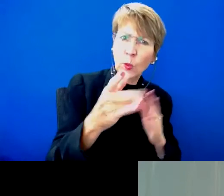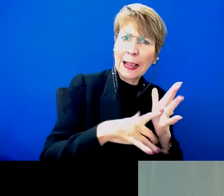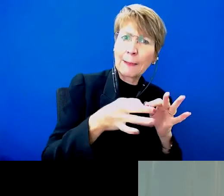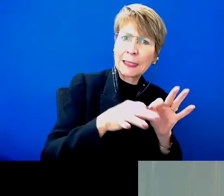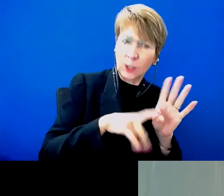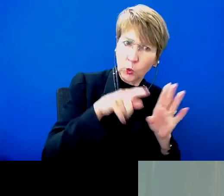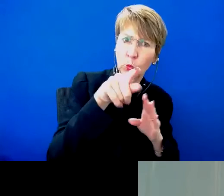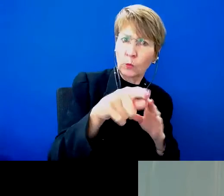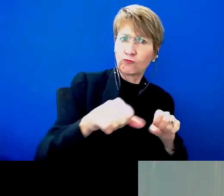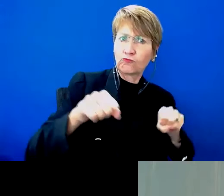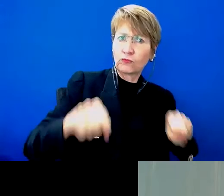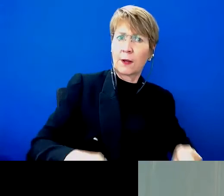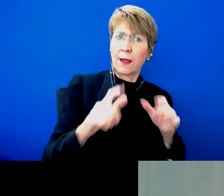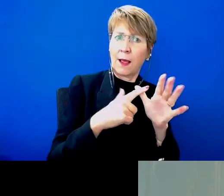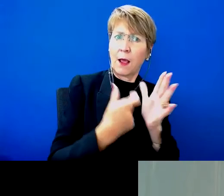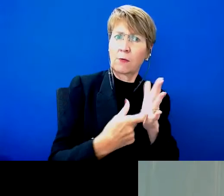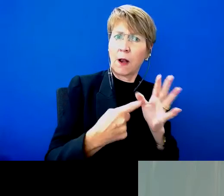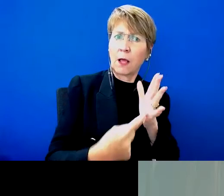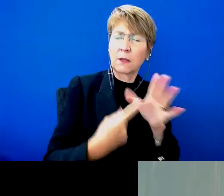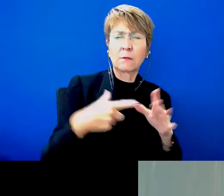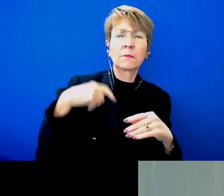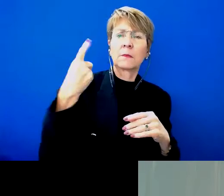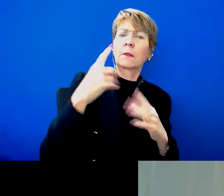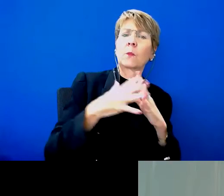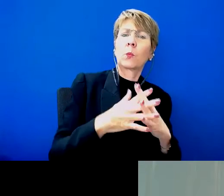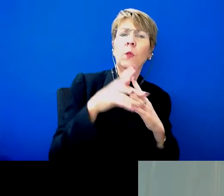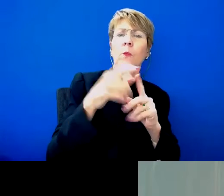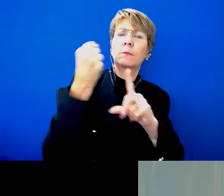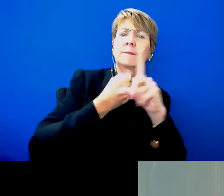feel that this was a cause that was worthy to throw your weight behind?